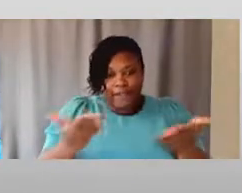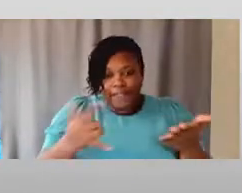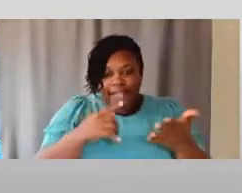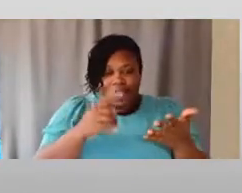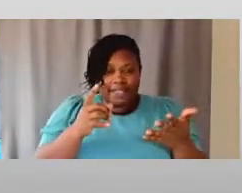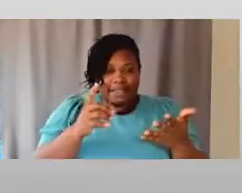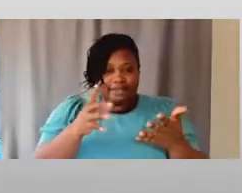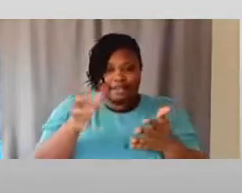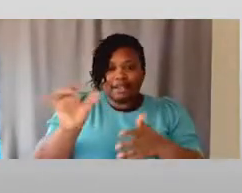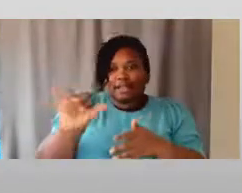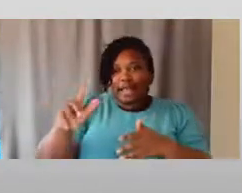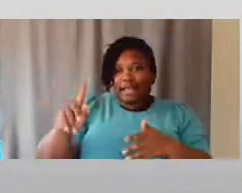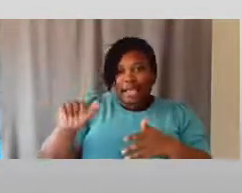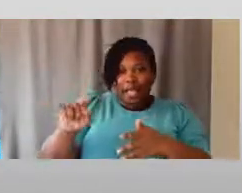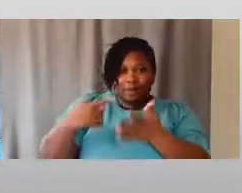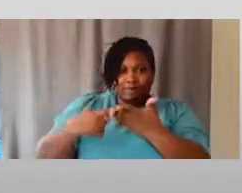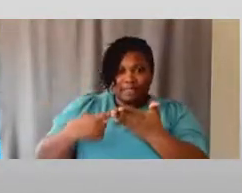talking about.